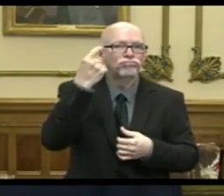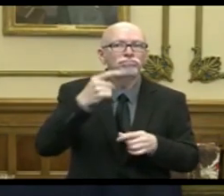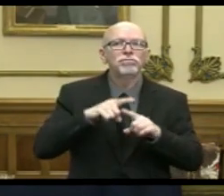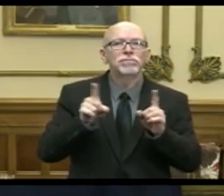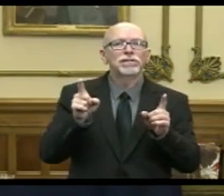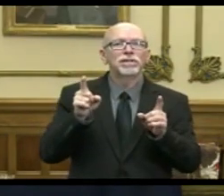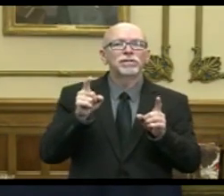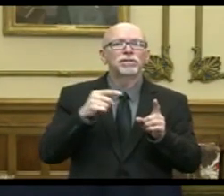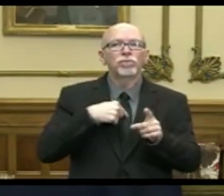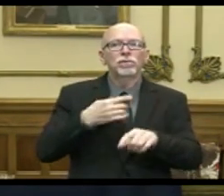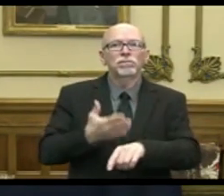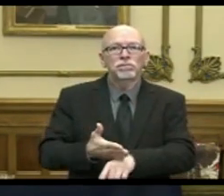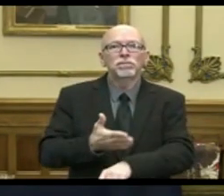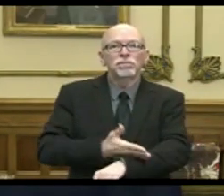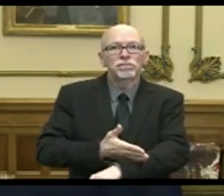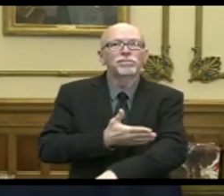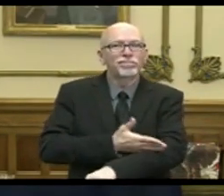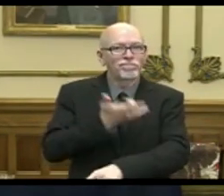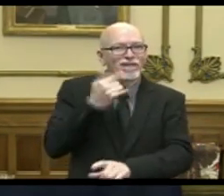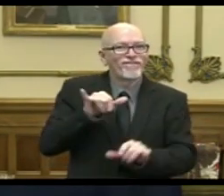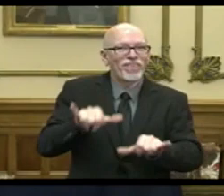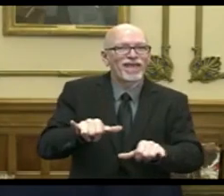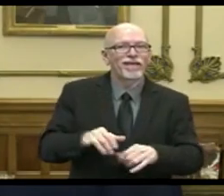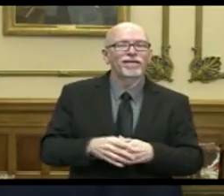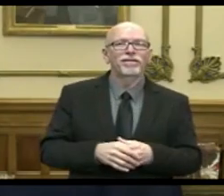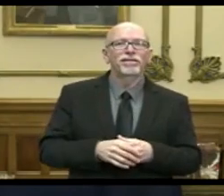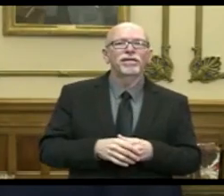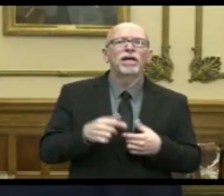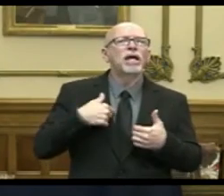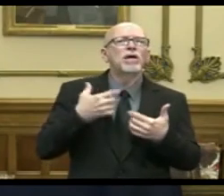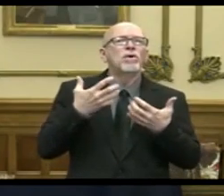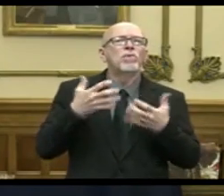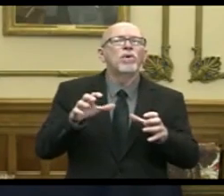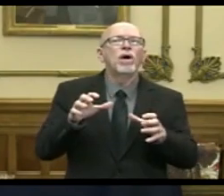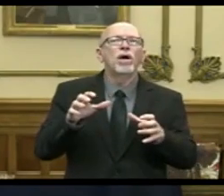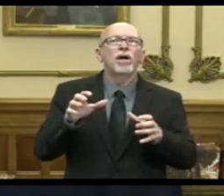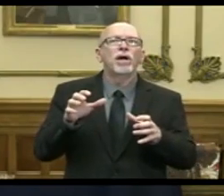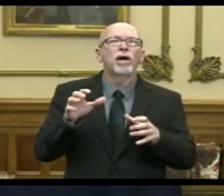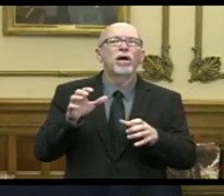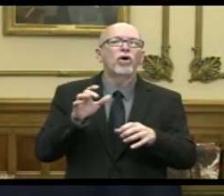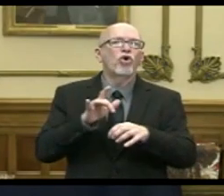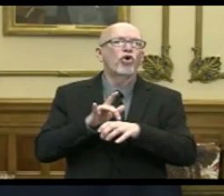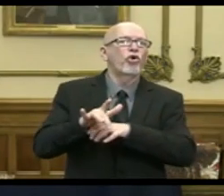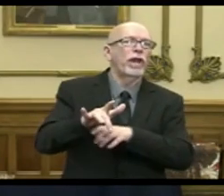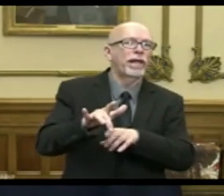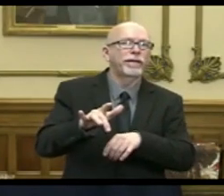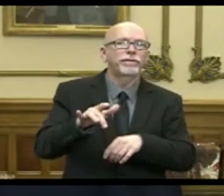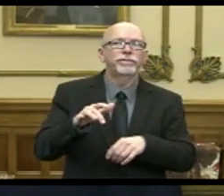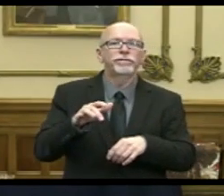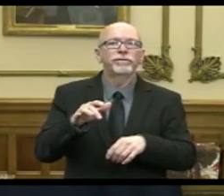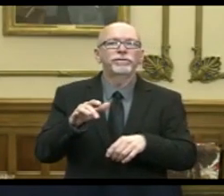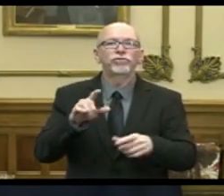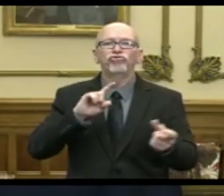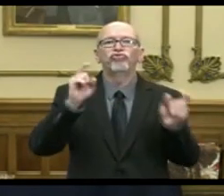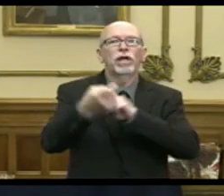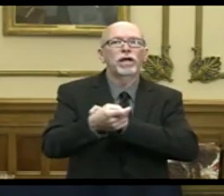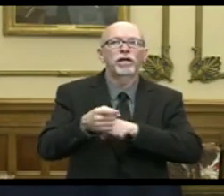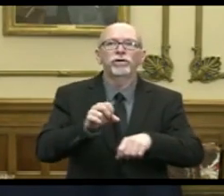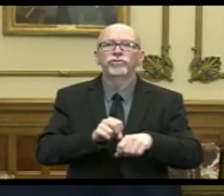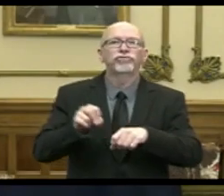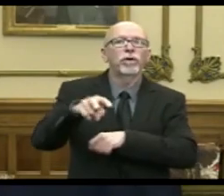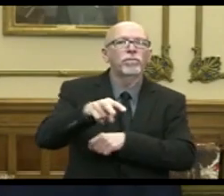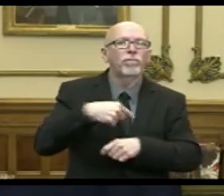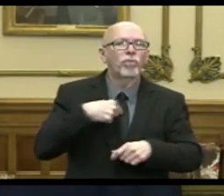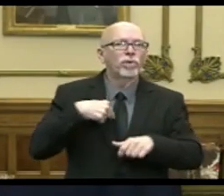progress because of it. And we don't want to prematurely change what we're